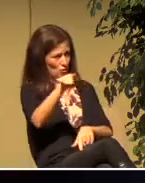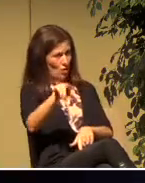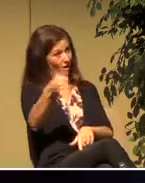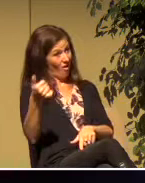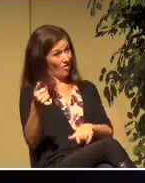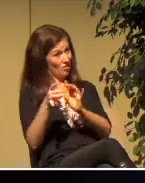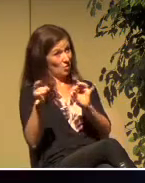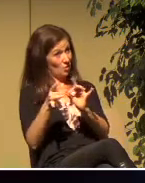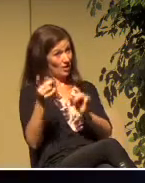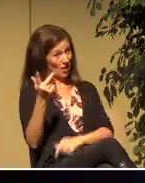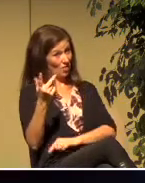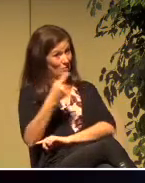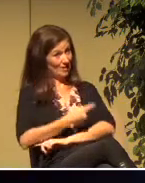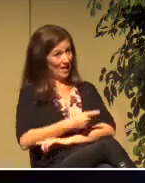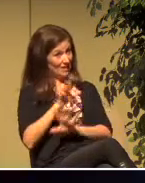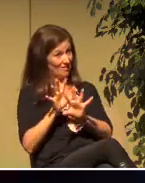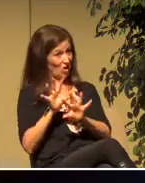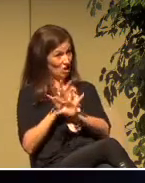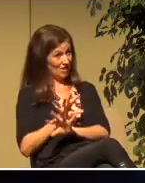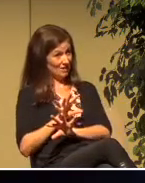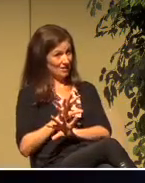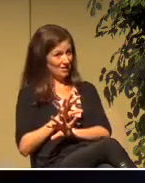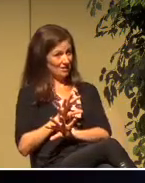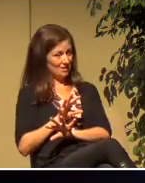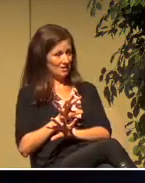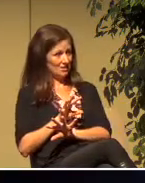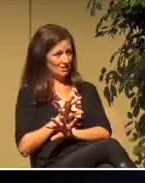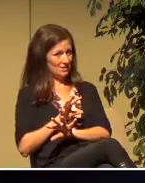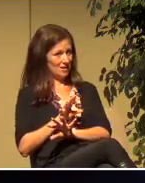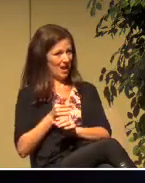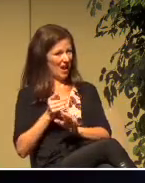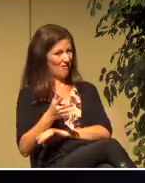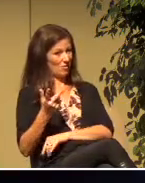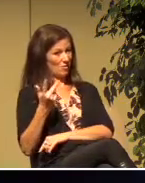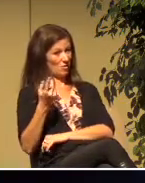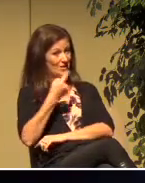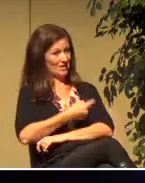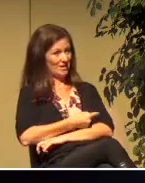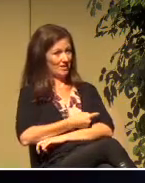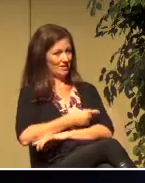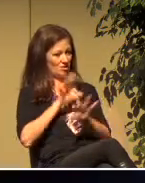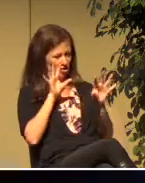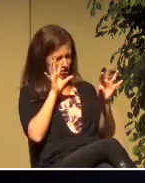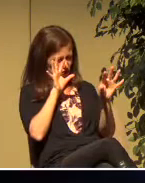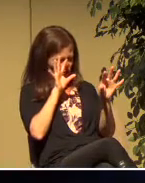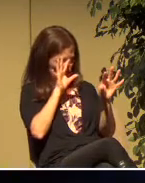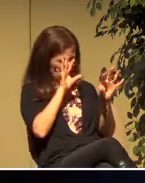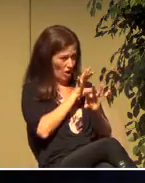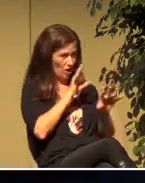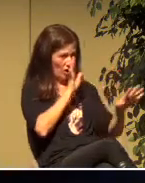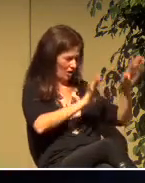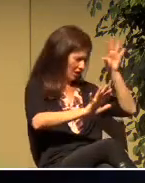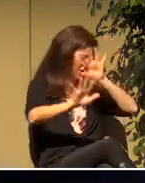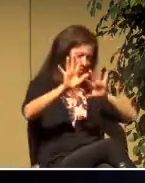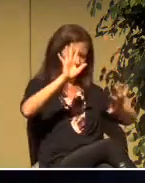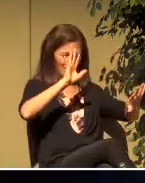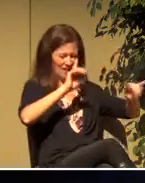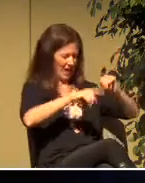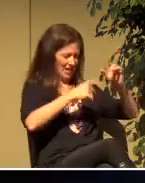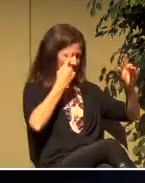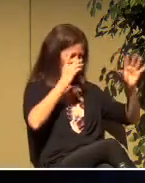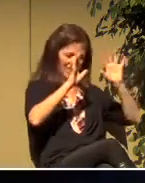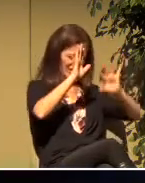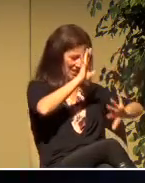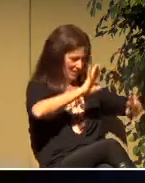three days in darkness, life. A return to full living. Even